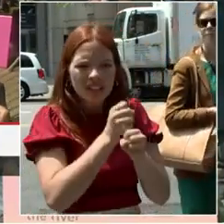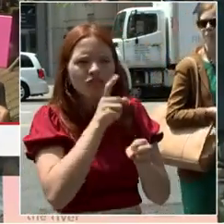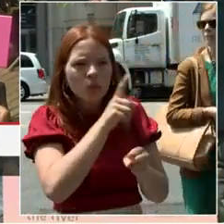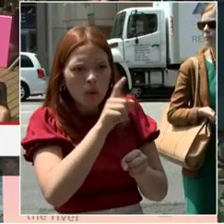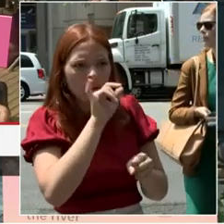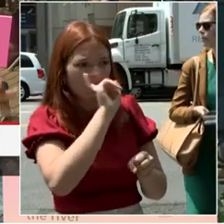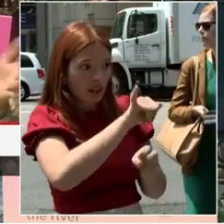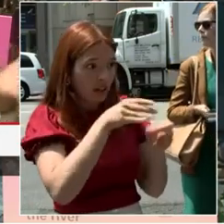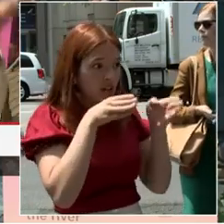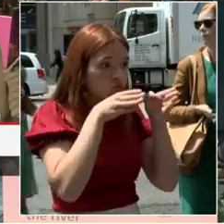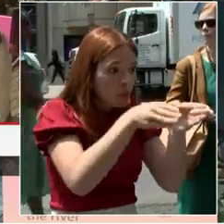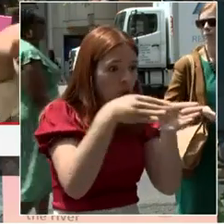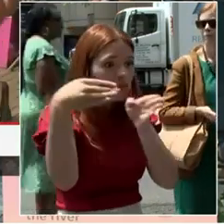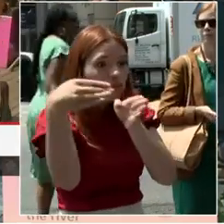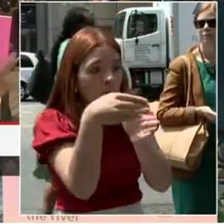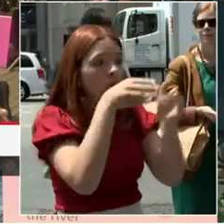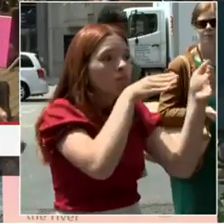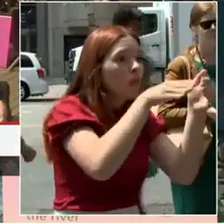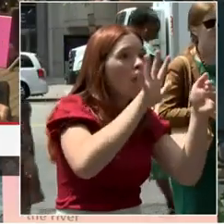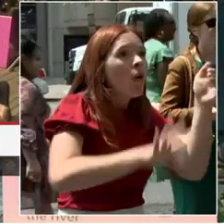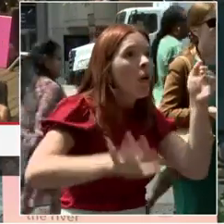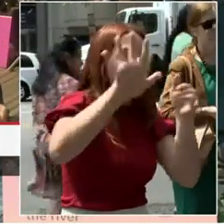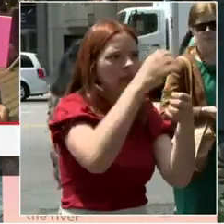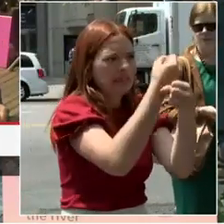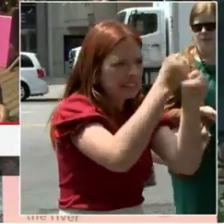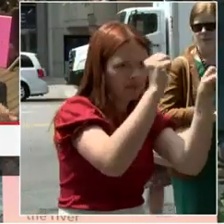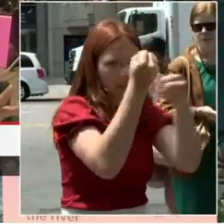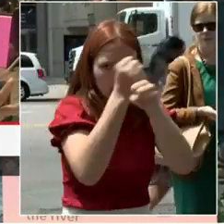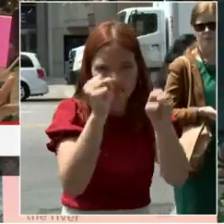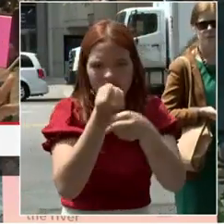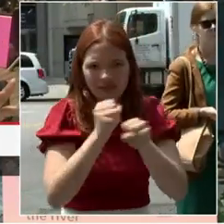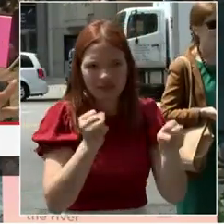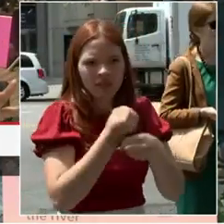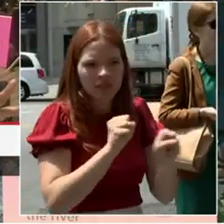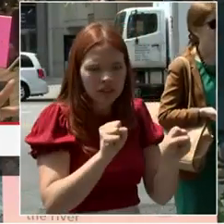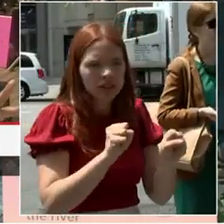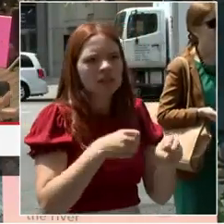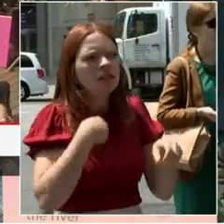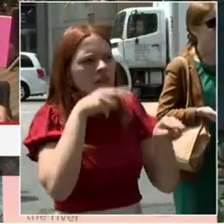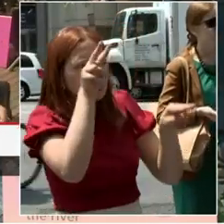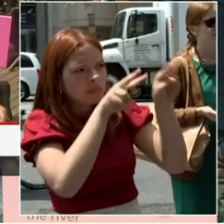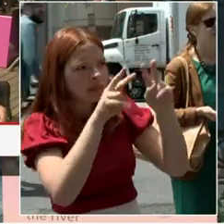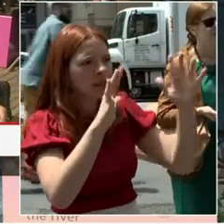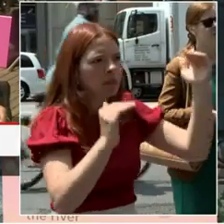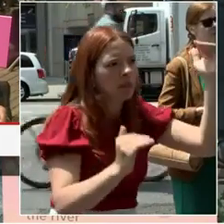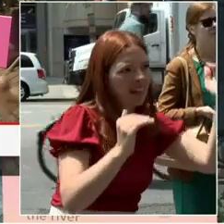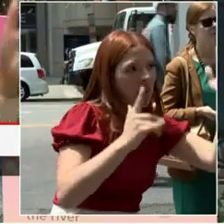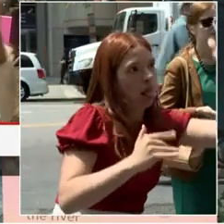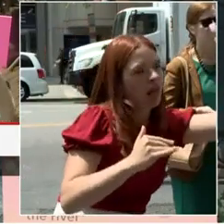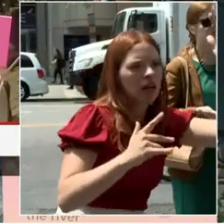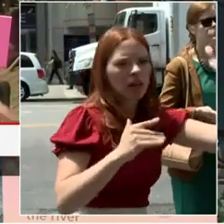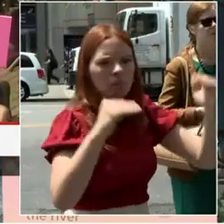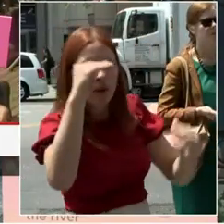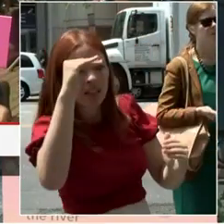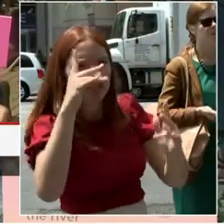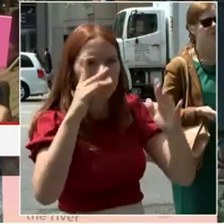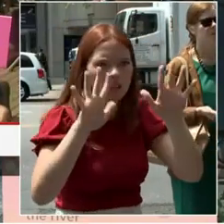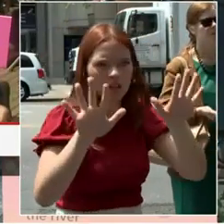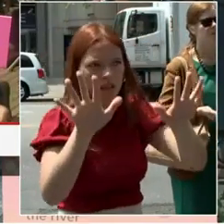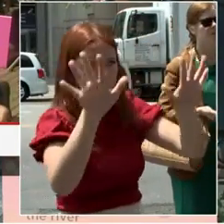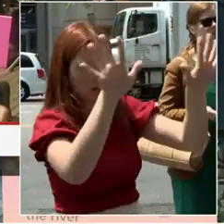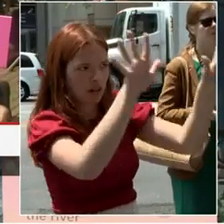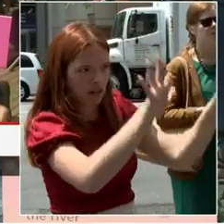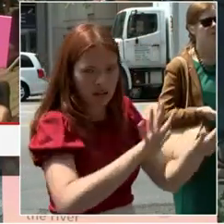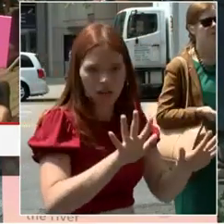we will continue to look at that balance and look at it in terms of how we think it is affecting our